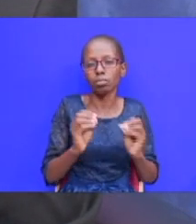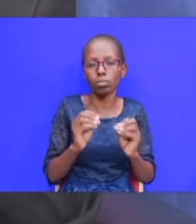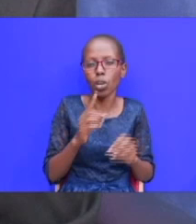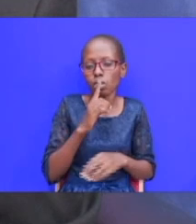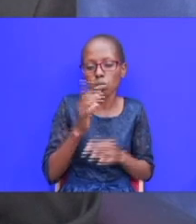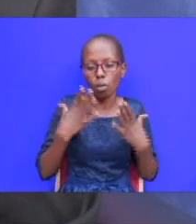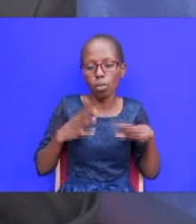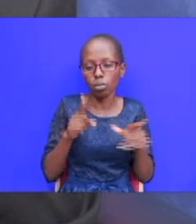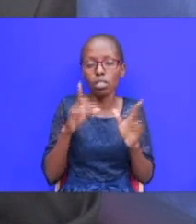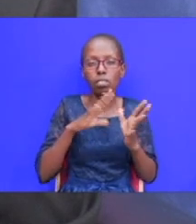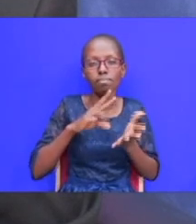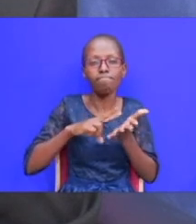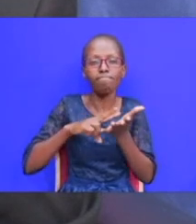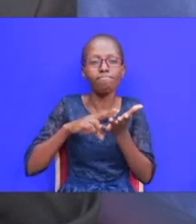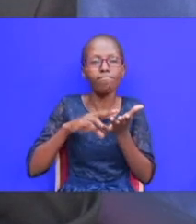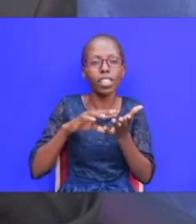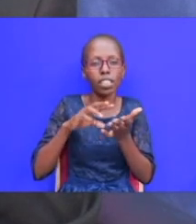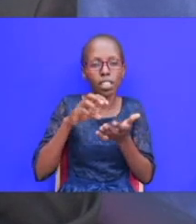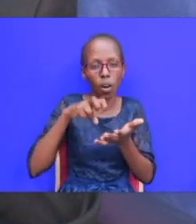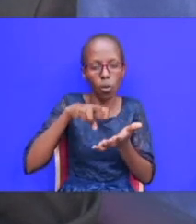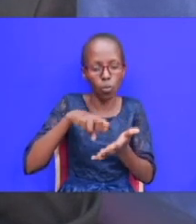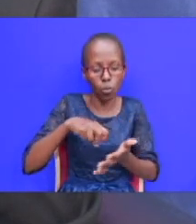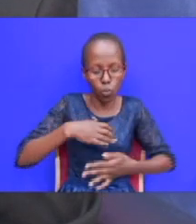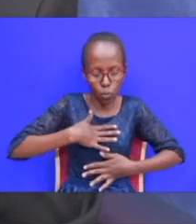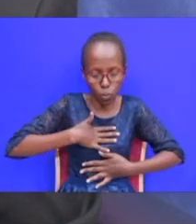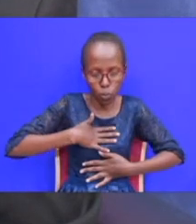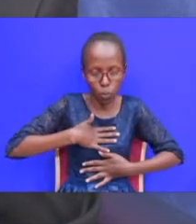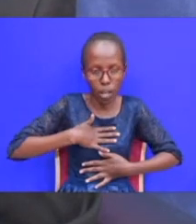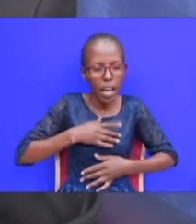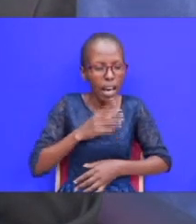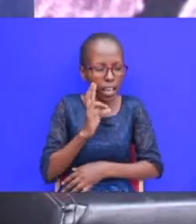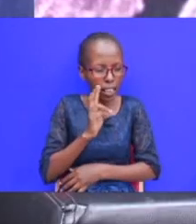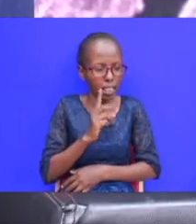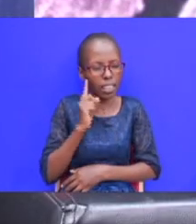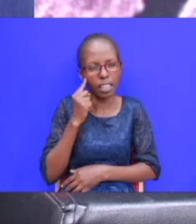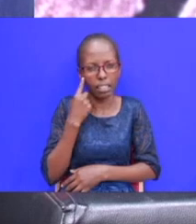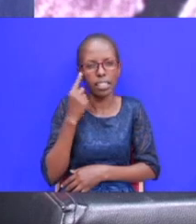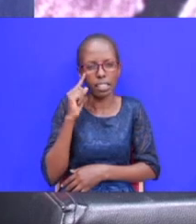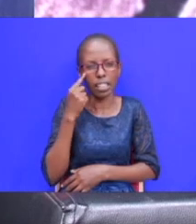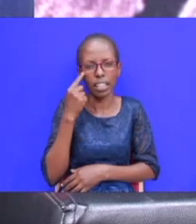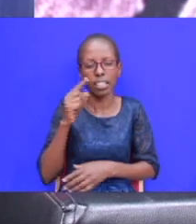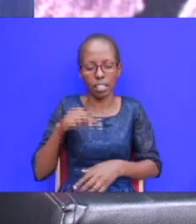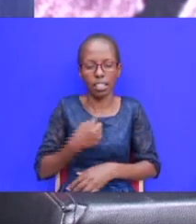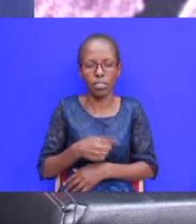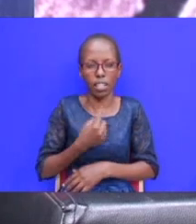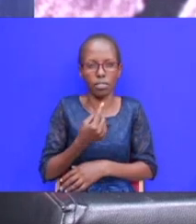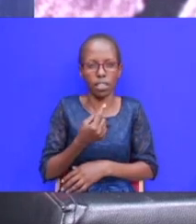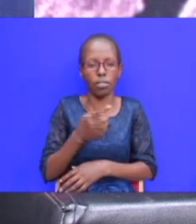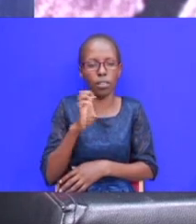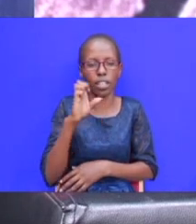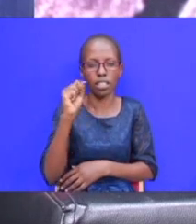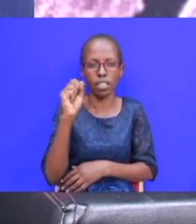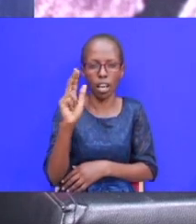down and bowed i want to believe that it is a son who could have bowed down to them because now jacob is nice the elder